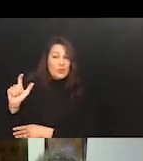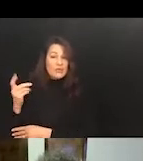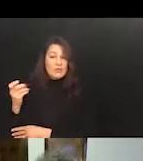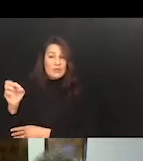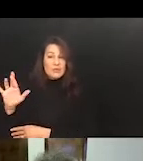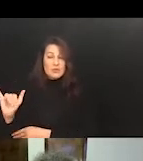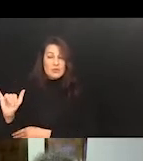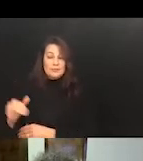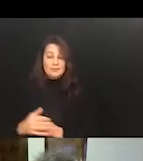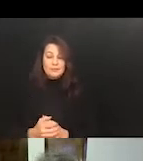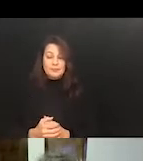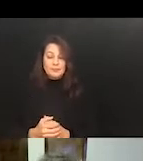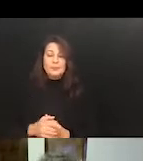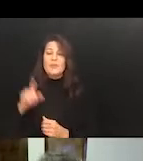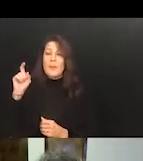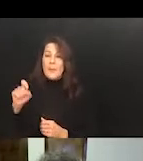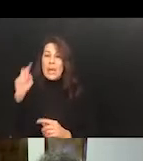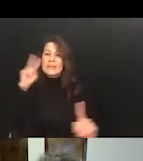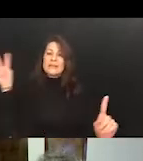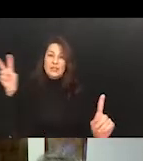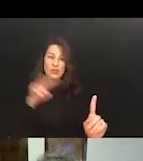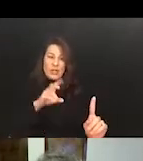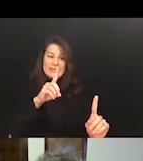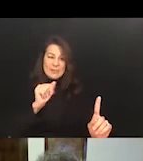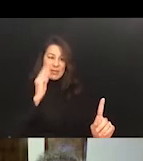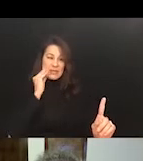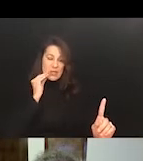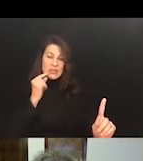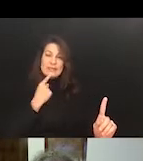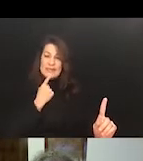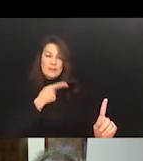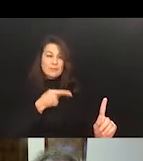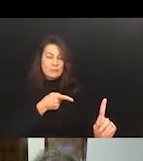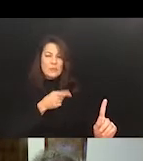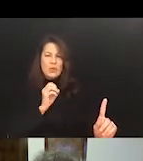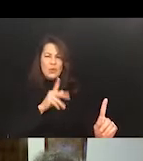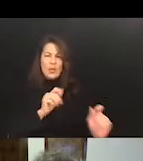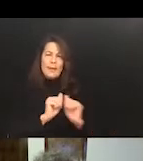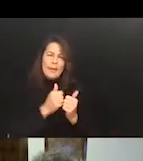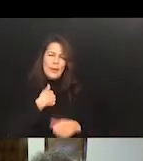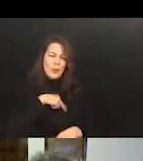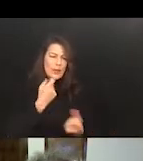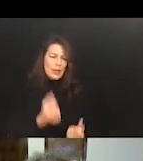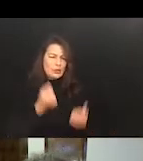They have to look at the disability experience and say, okay, how do we understand